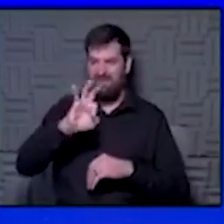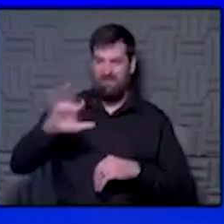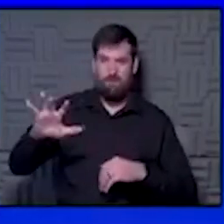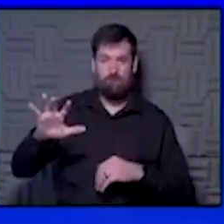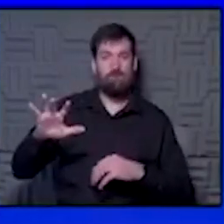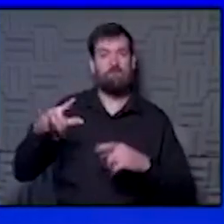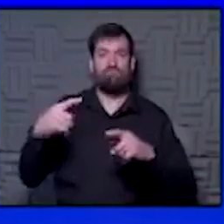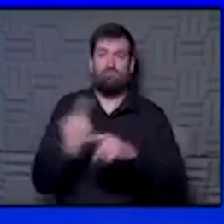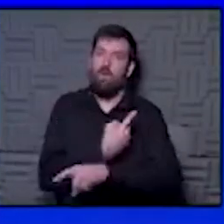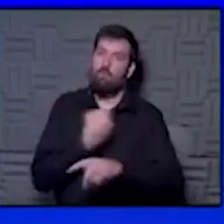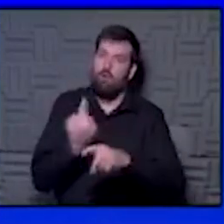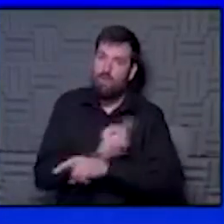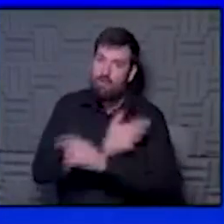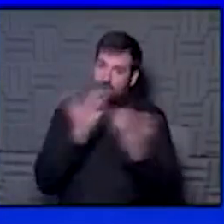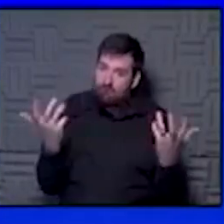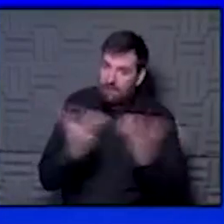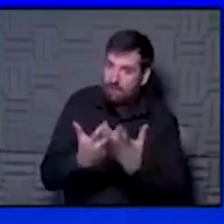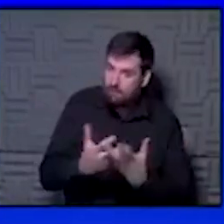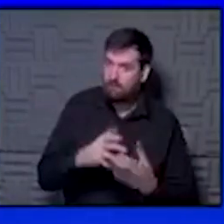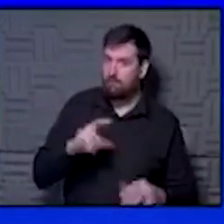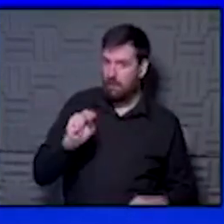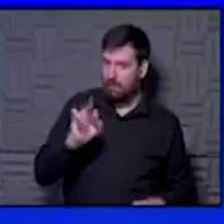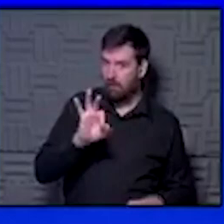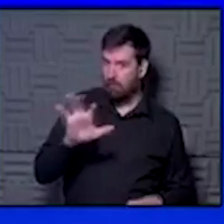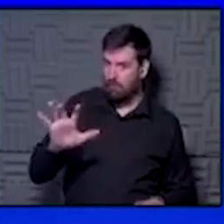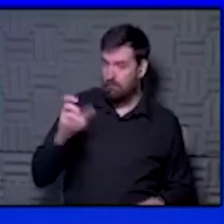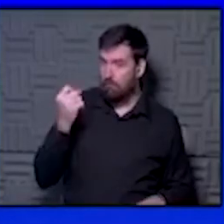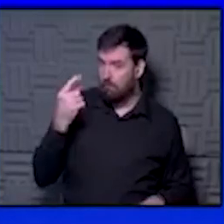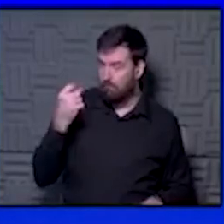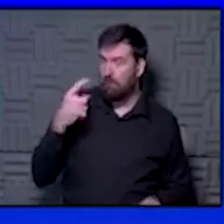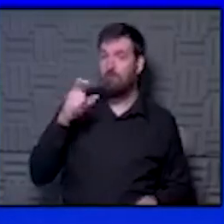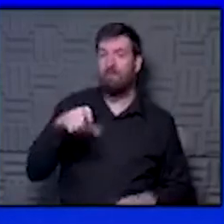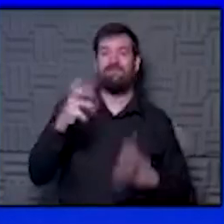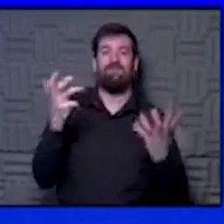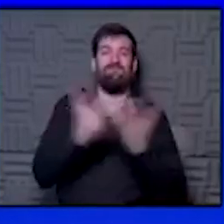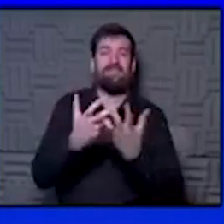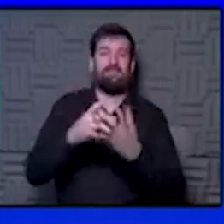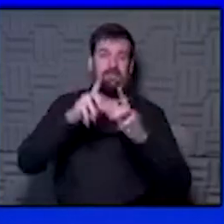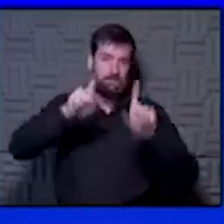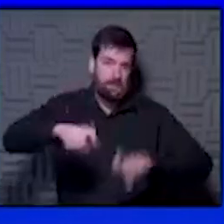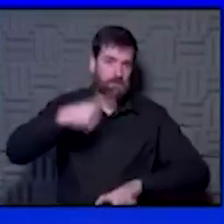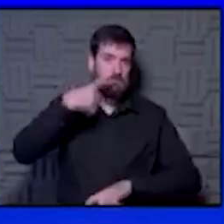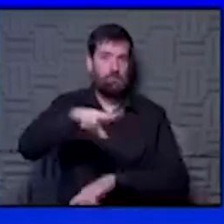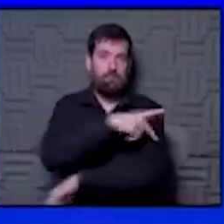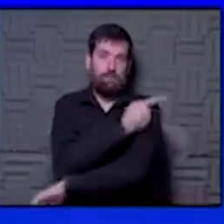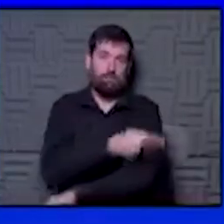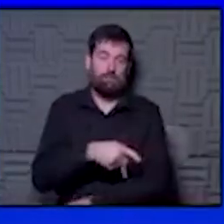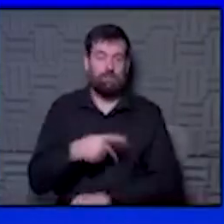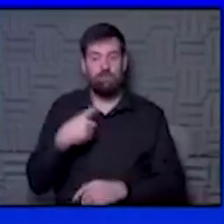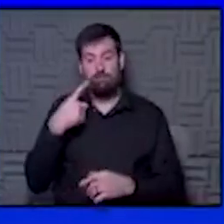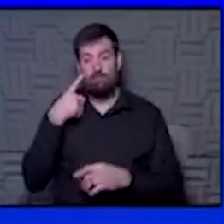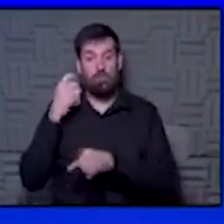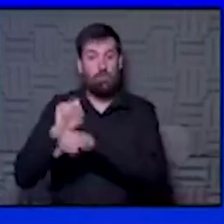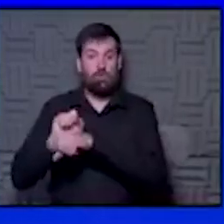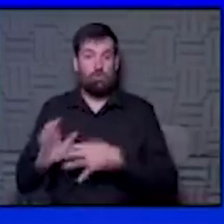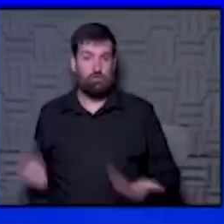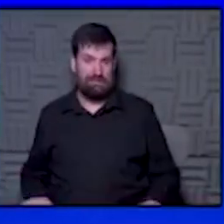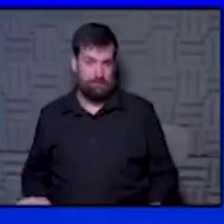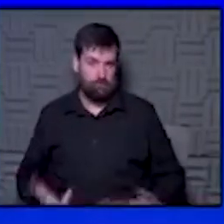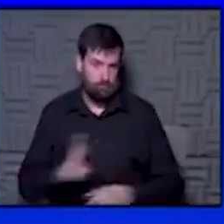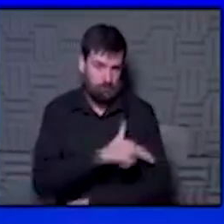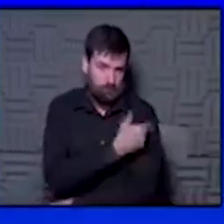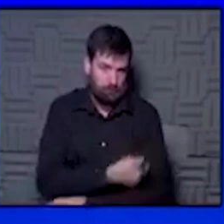A properly fitted N95 mask, we have to fit test those for patients, for healthcare workers in the hospital.